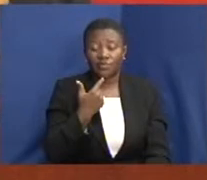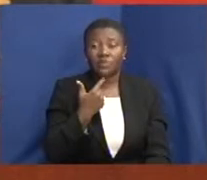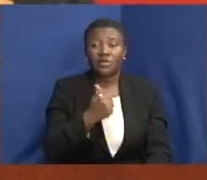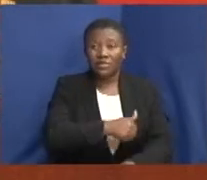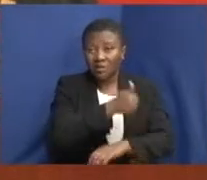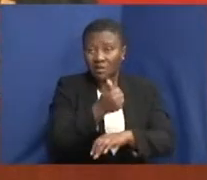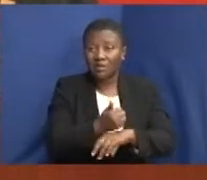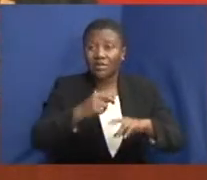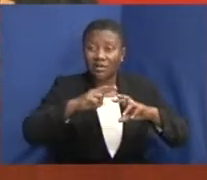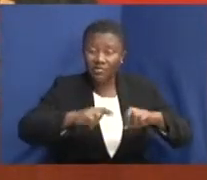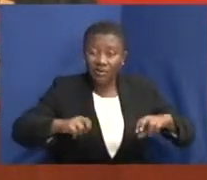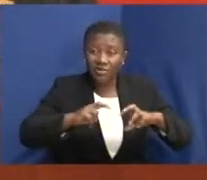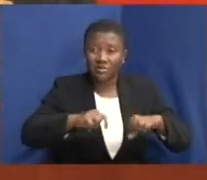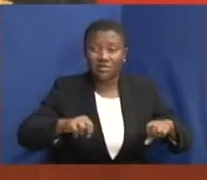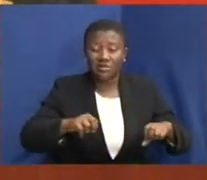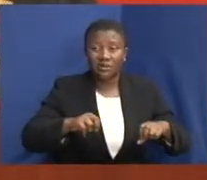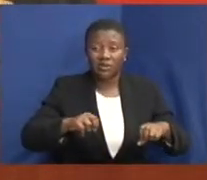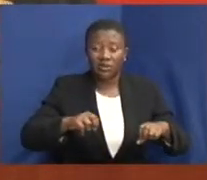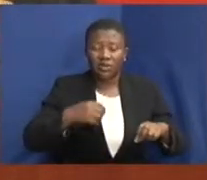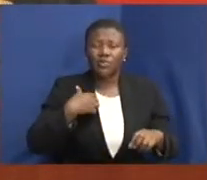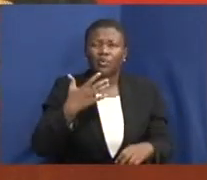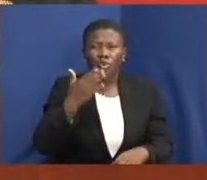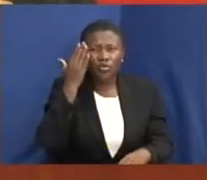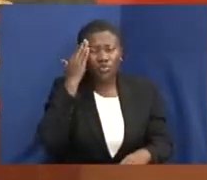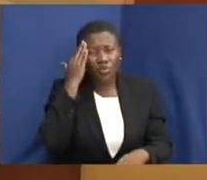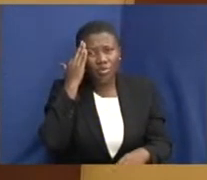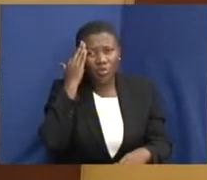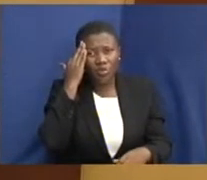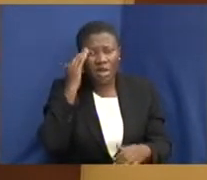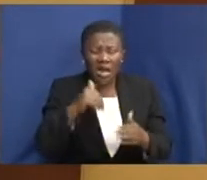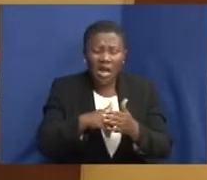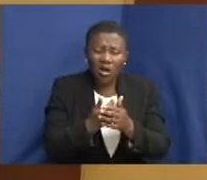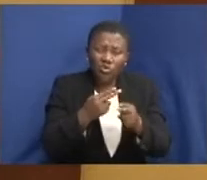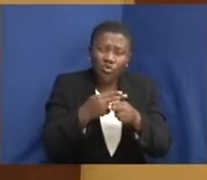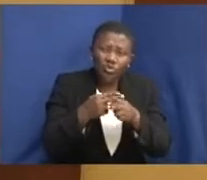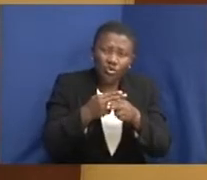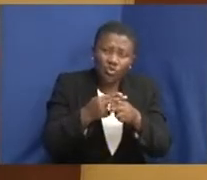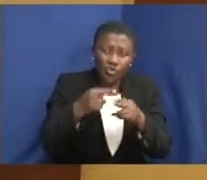into the matter. I want to know how soon will the report be ready?